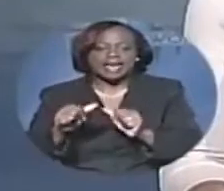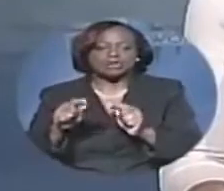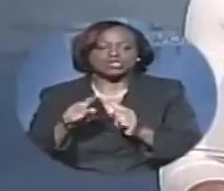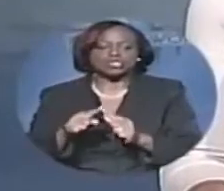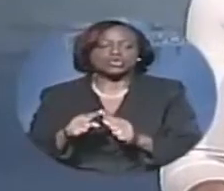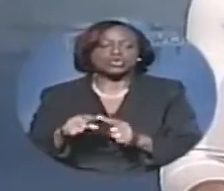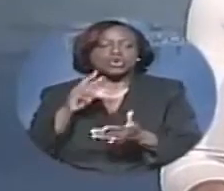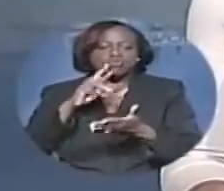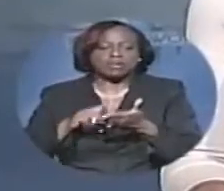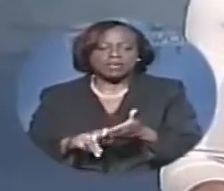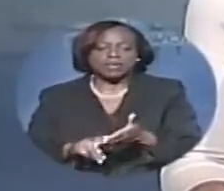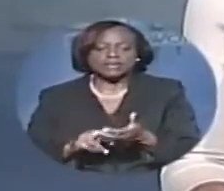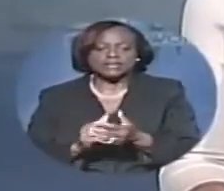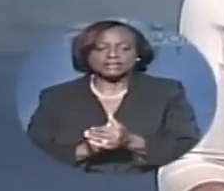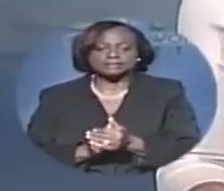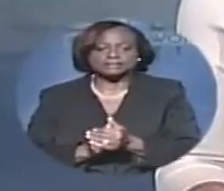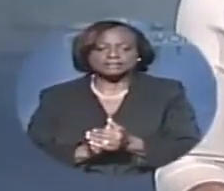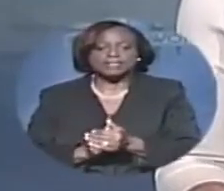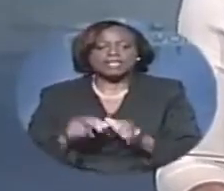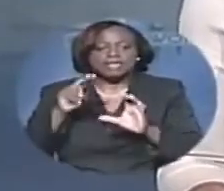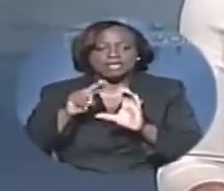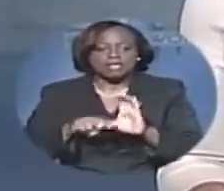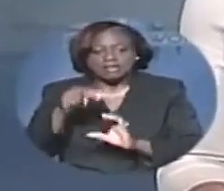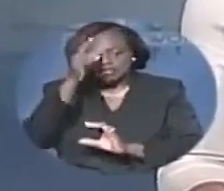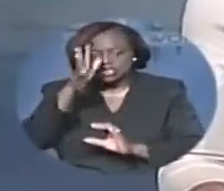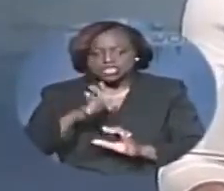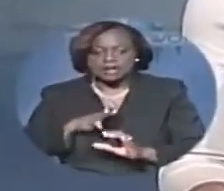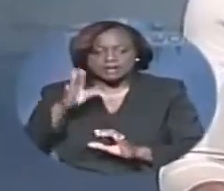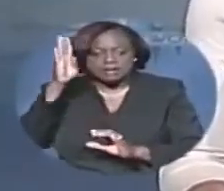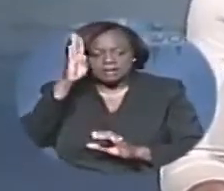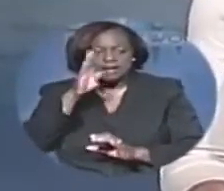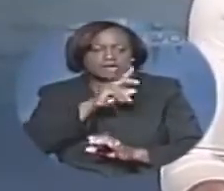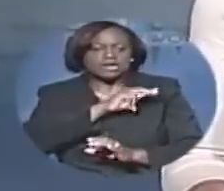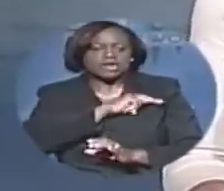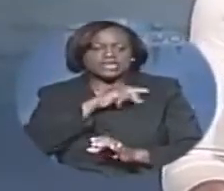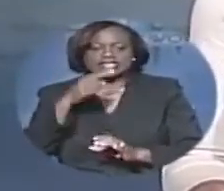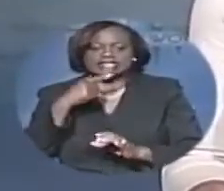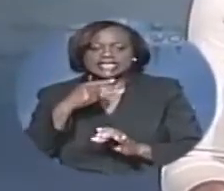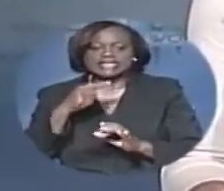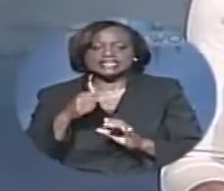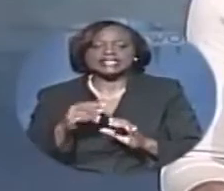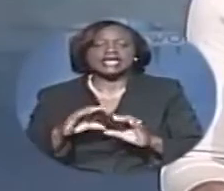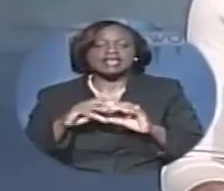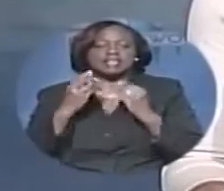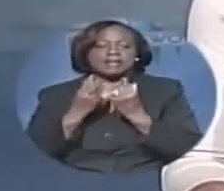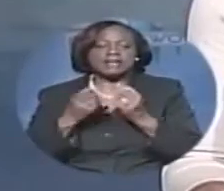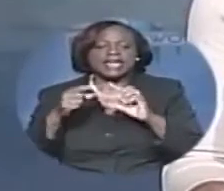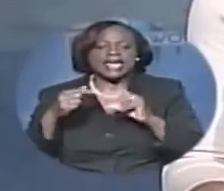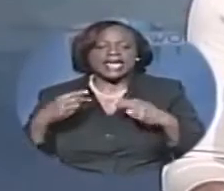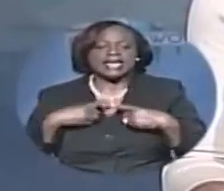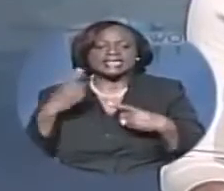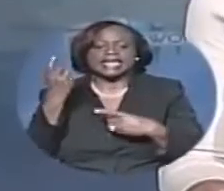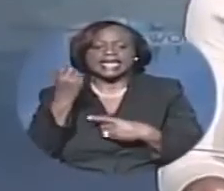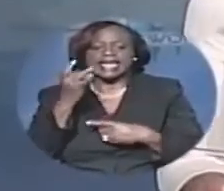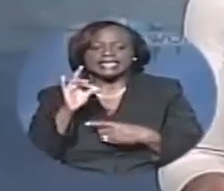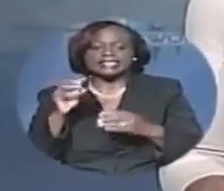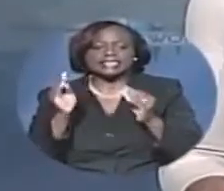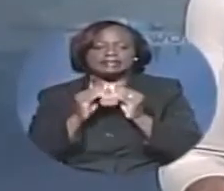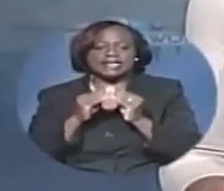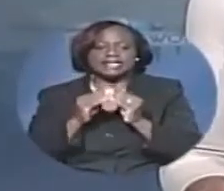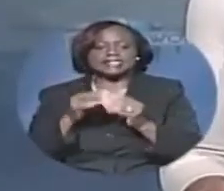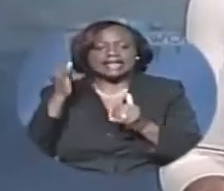Committee Chairman Dr. Bernard Nottage said the committee has had 18 meetings, the last of which members from the governing party didn't attend.